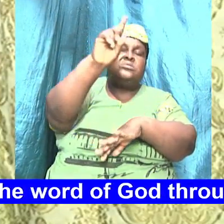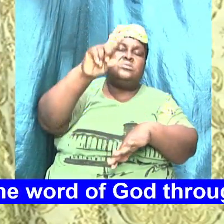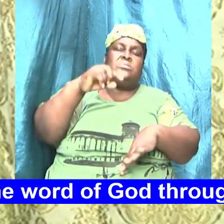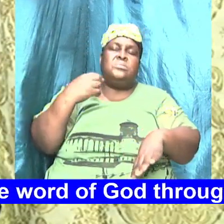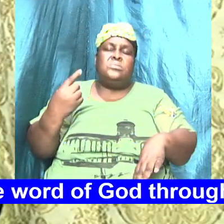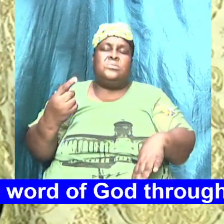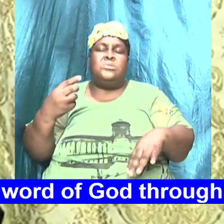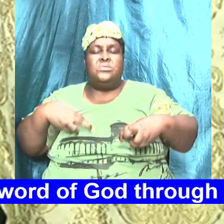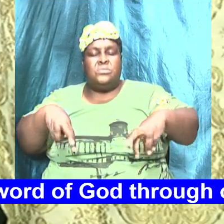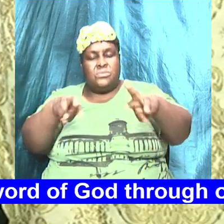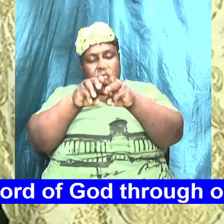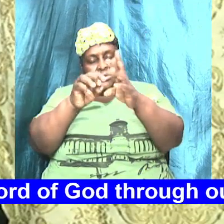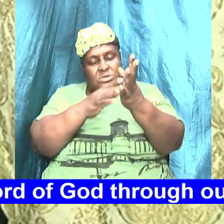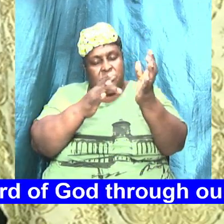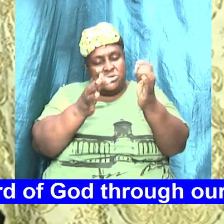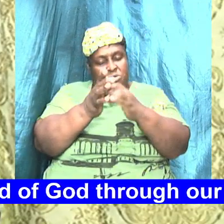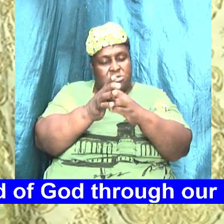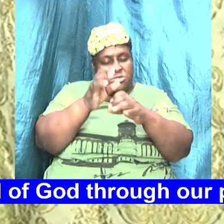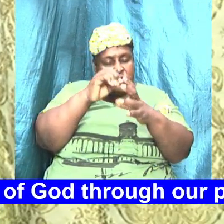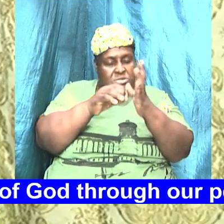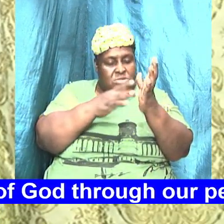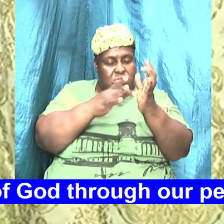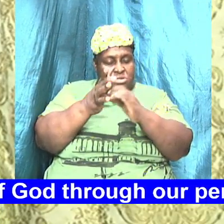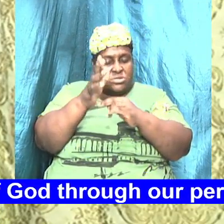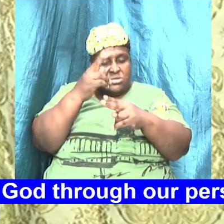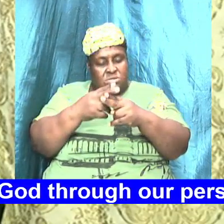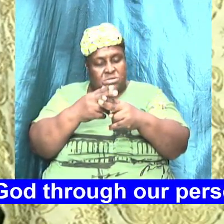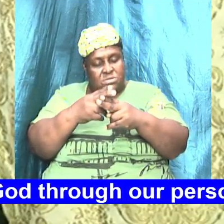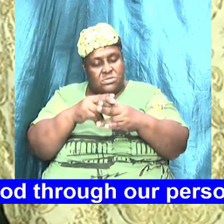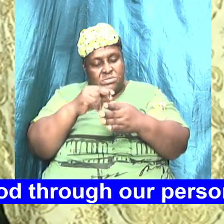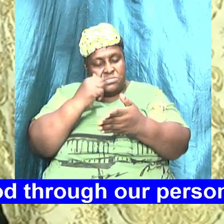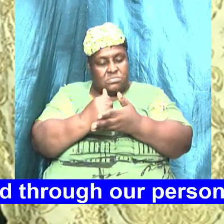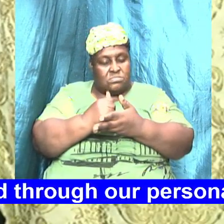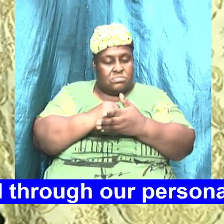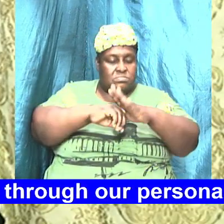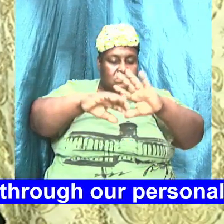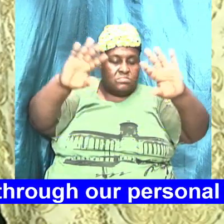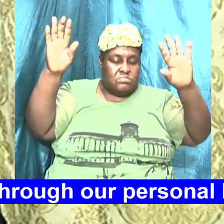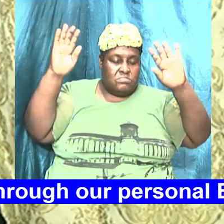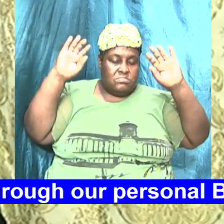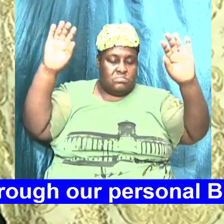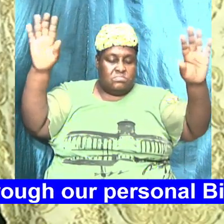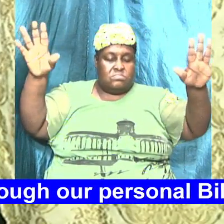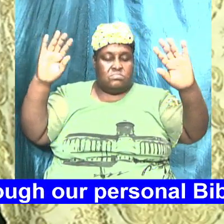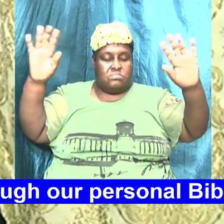Worth Jesus Amen Amen Amen God Bless You God Bless You